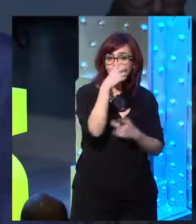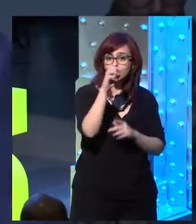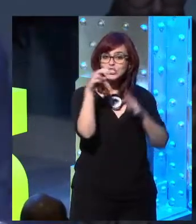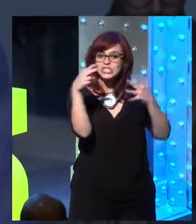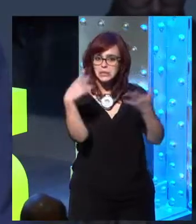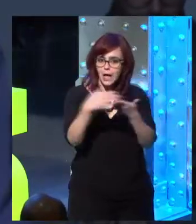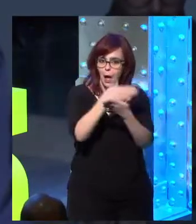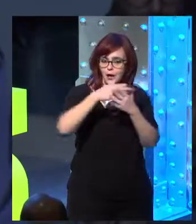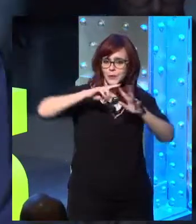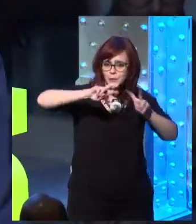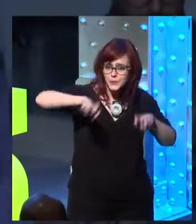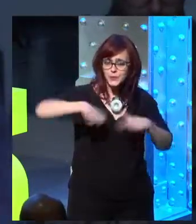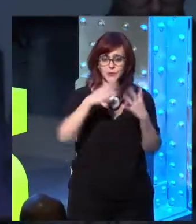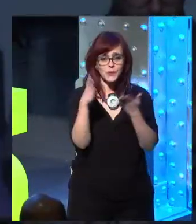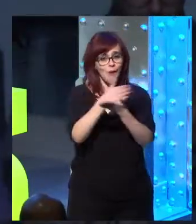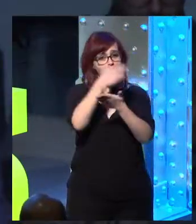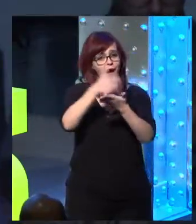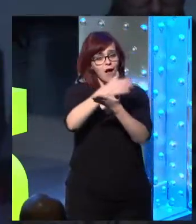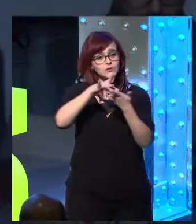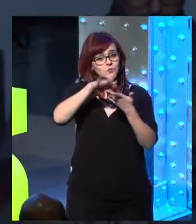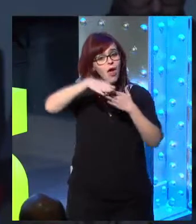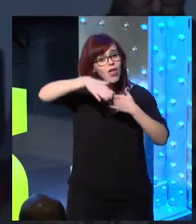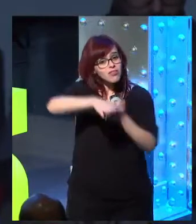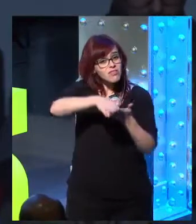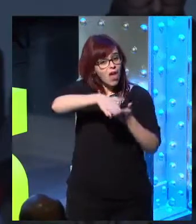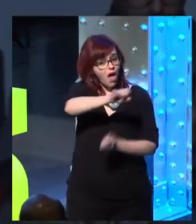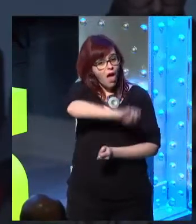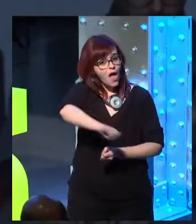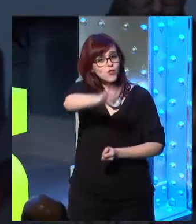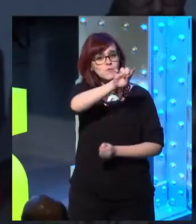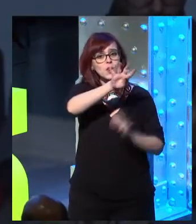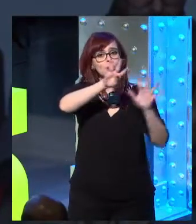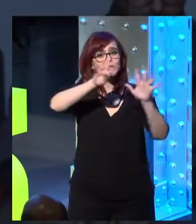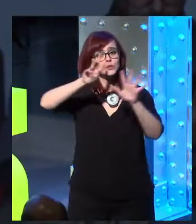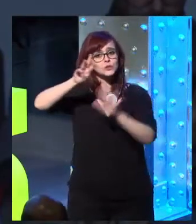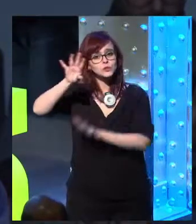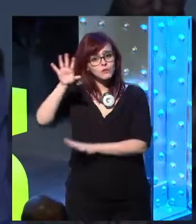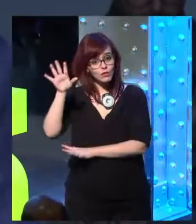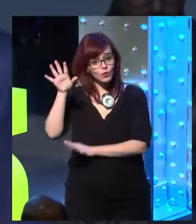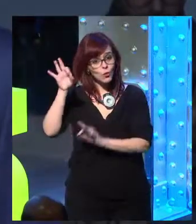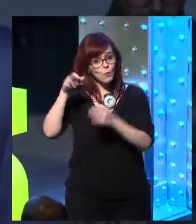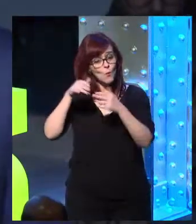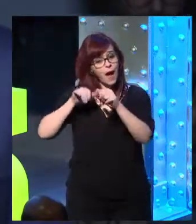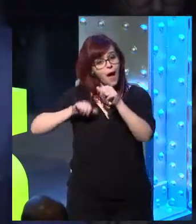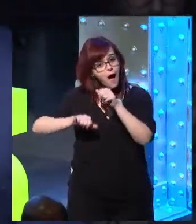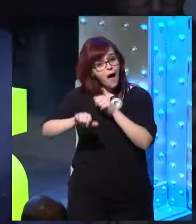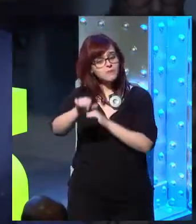right or not. Because after 107 issues, and having been able of avoiding since 1985,